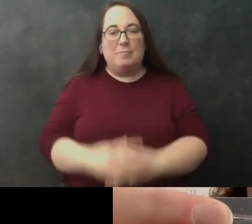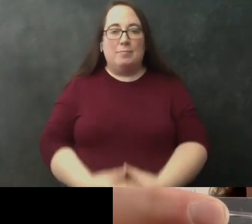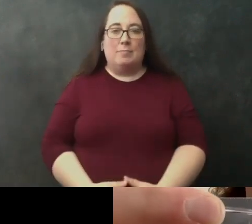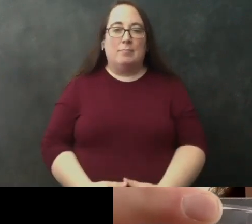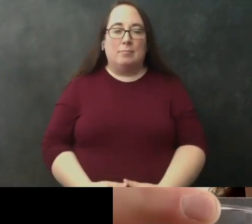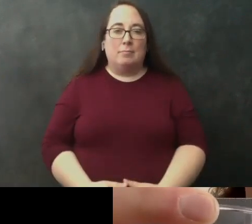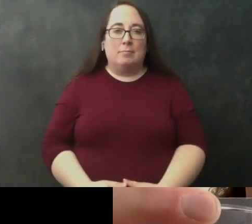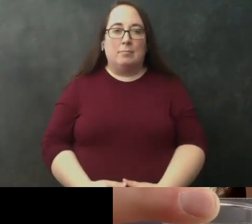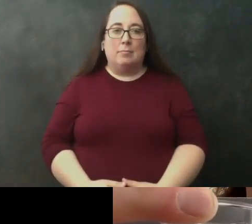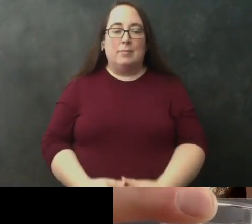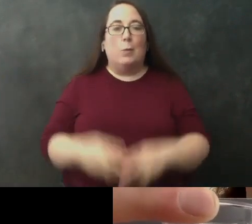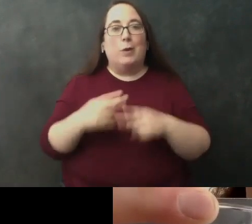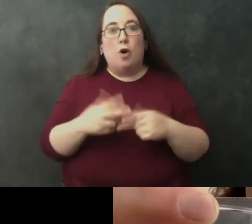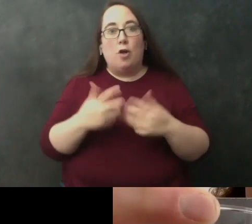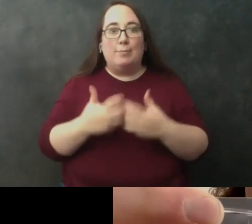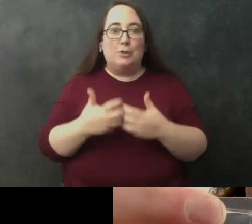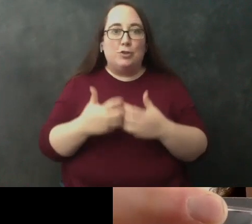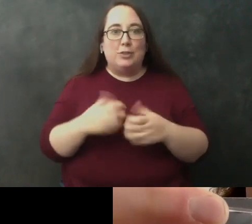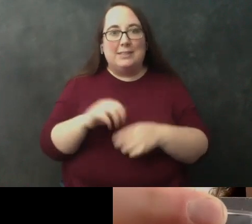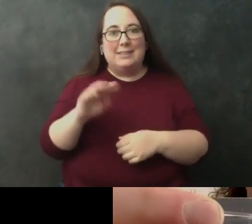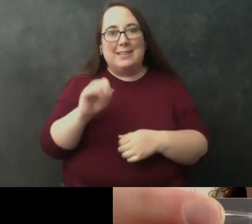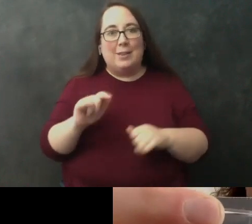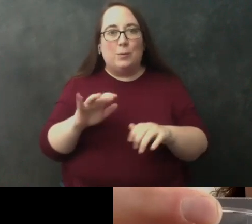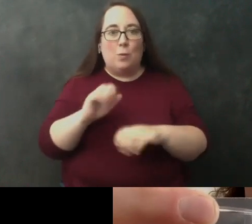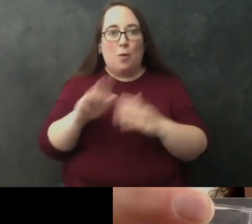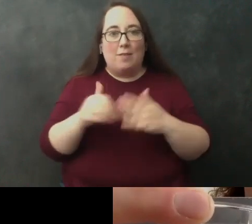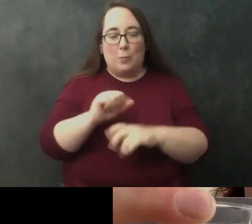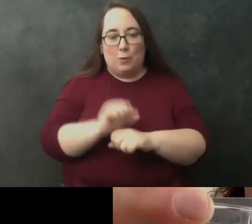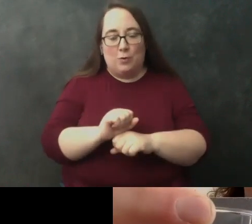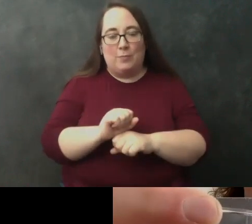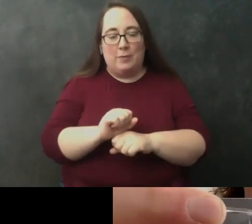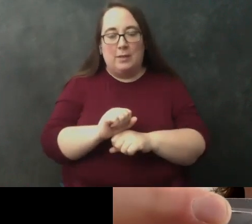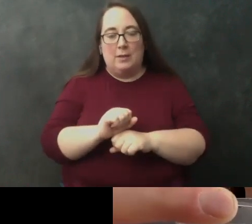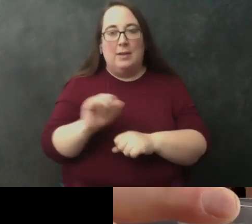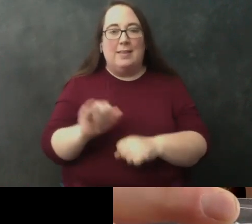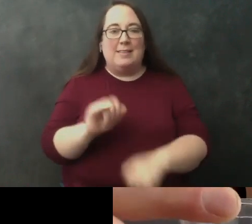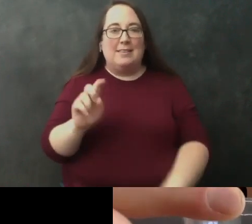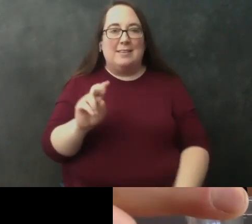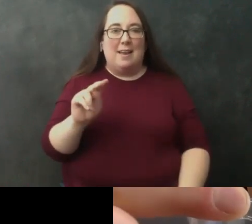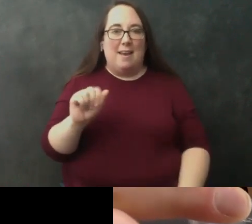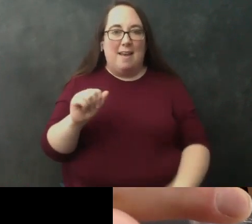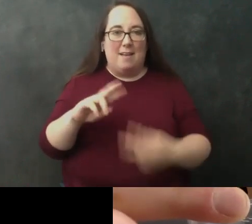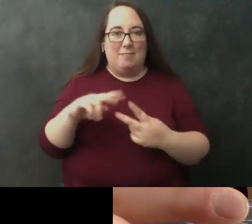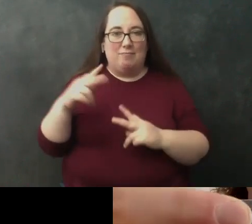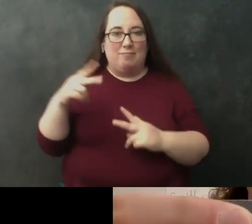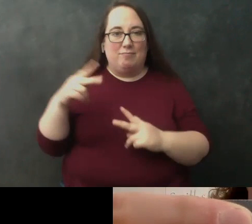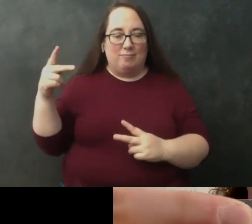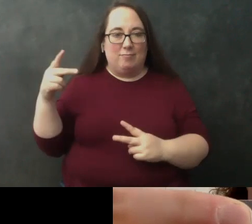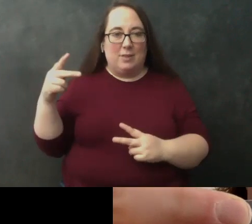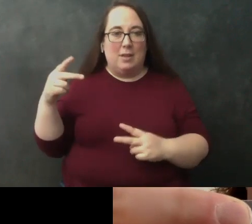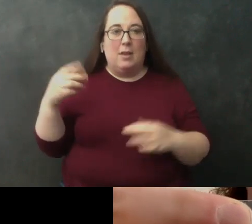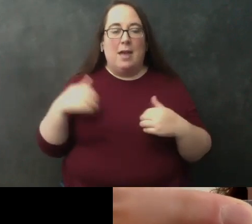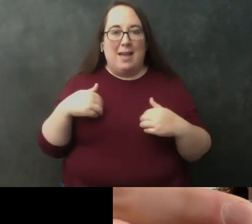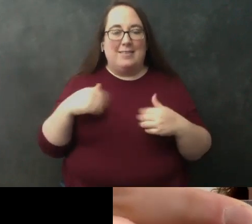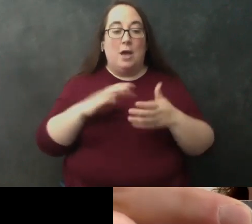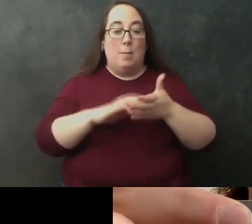call like the machines inside cells that do all the work um that basically the dna and has the barcodes to